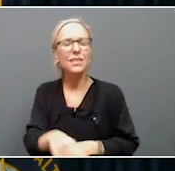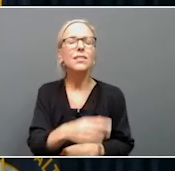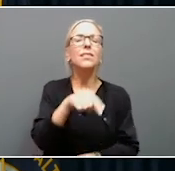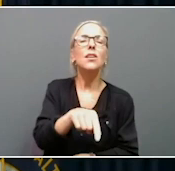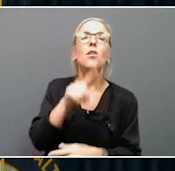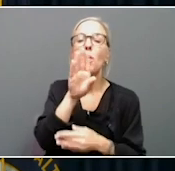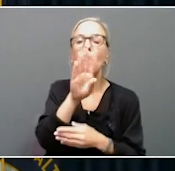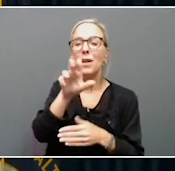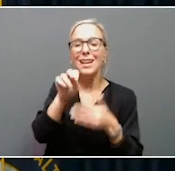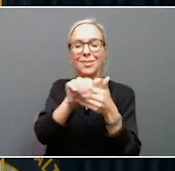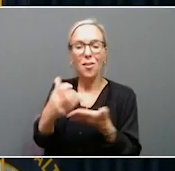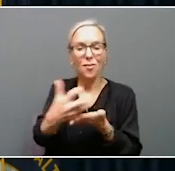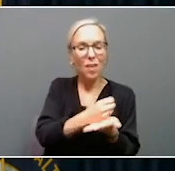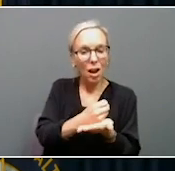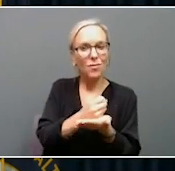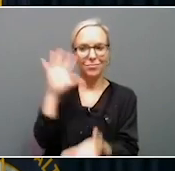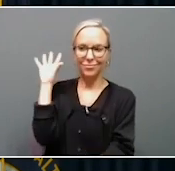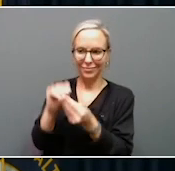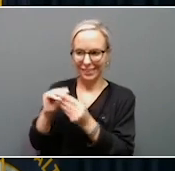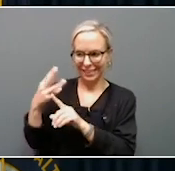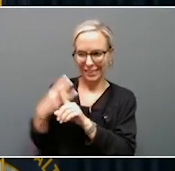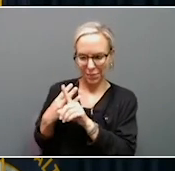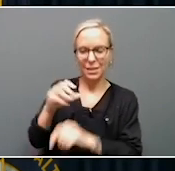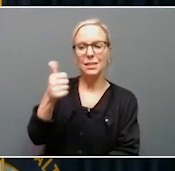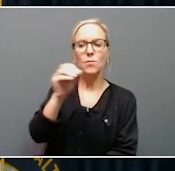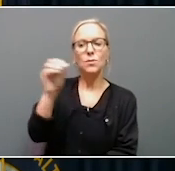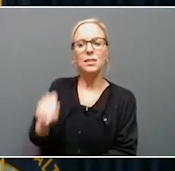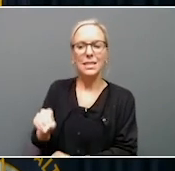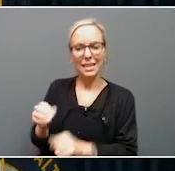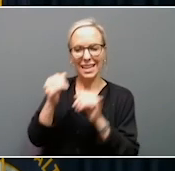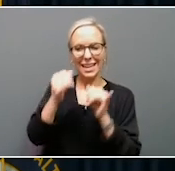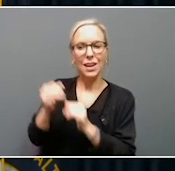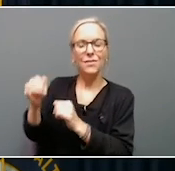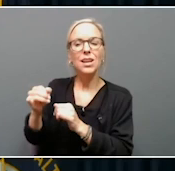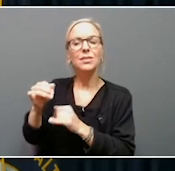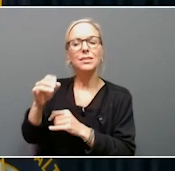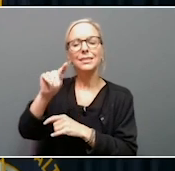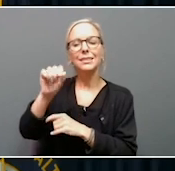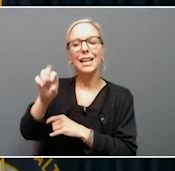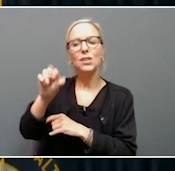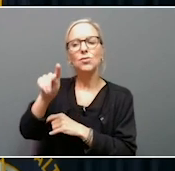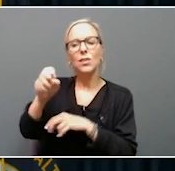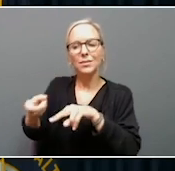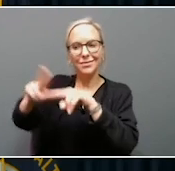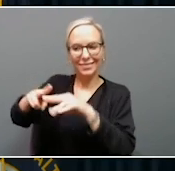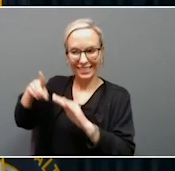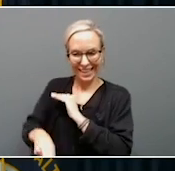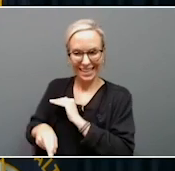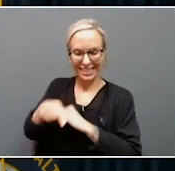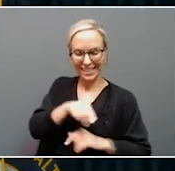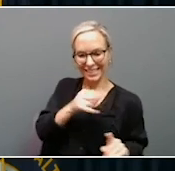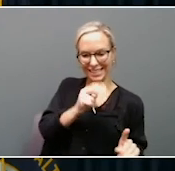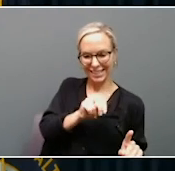incorporates six months of the 10% individual income tax rate cut that went into effect January 2023.